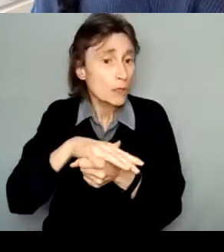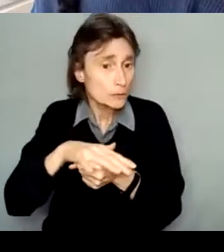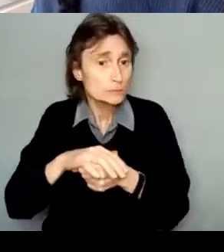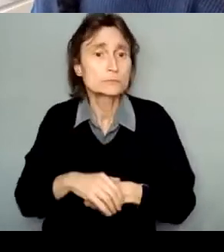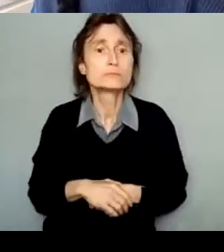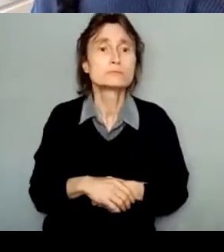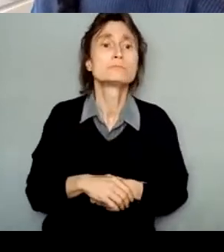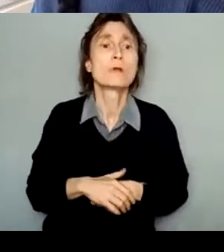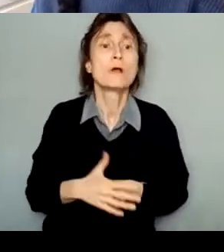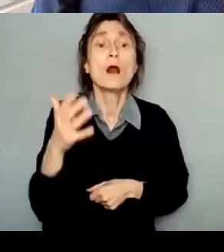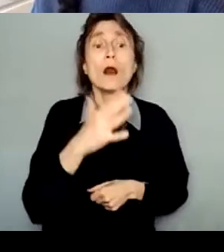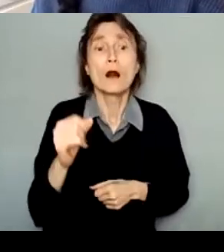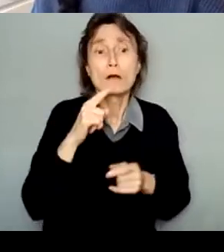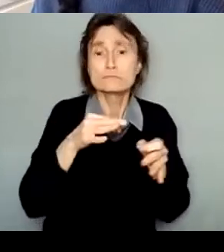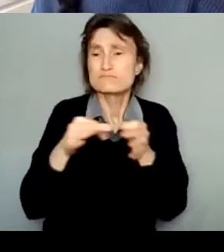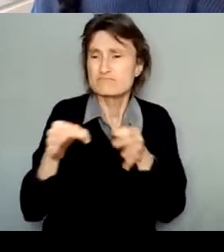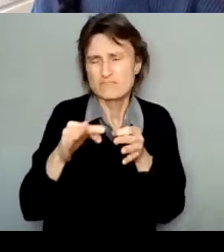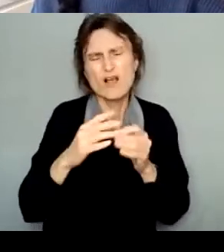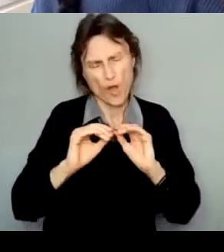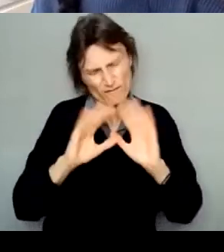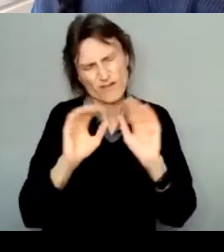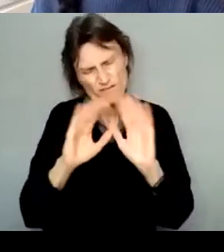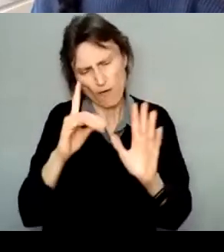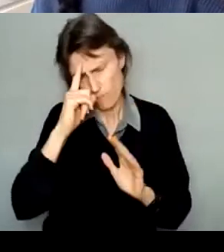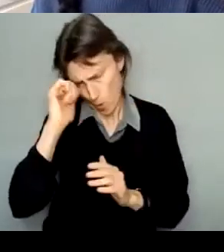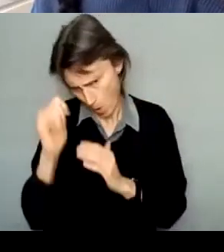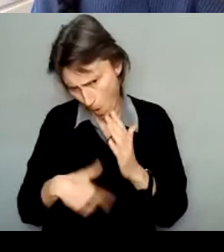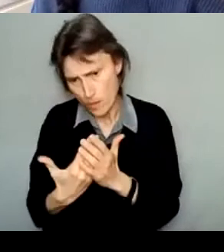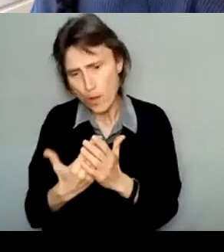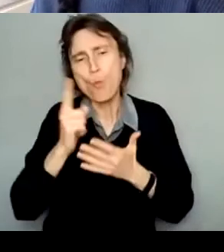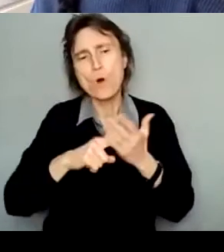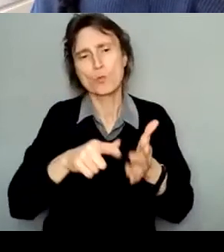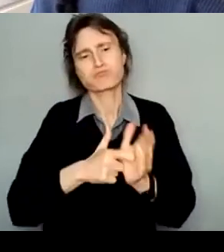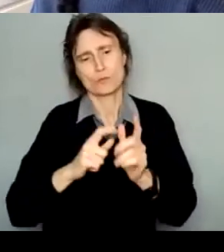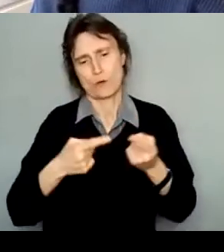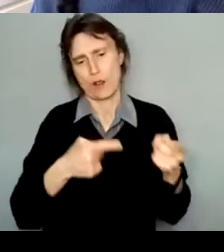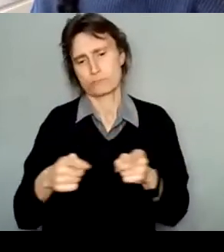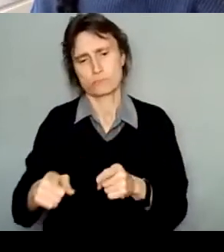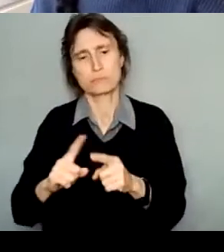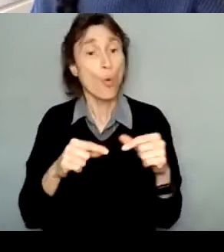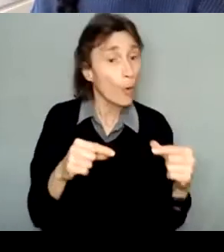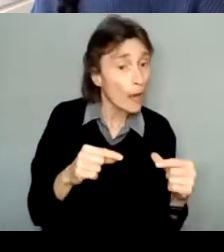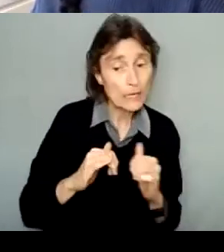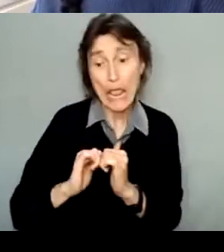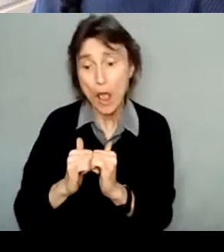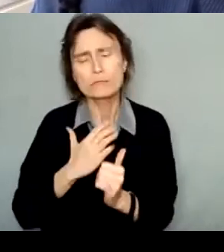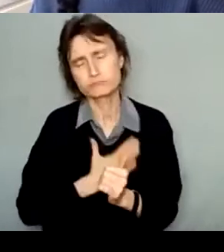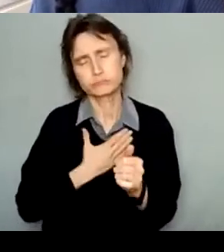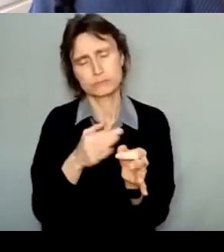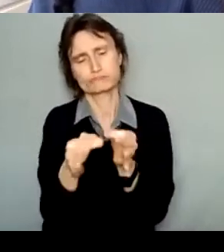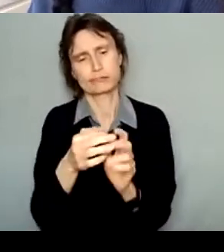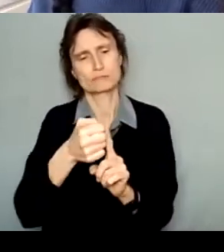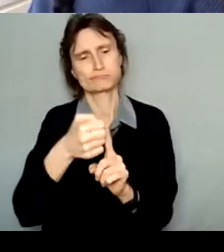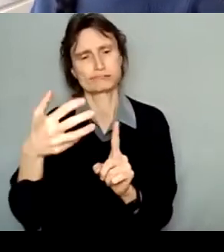And ensure that you're including enough detail to clearly demonstrate what needs to happen, when and how. It will be helpful